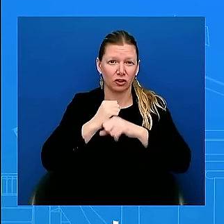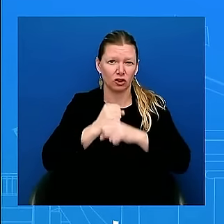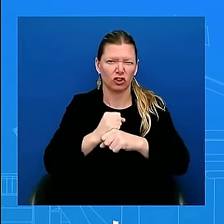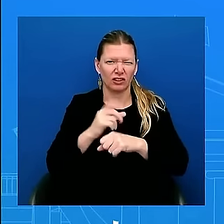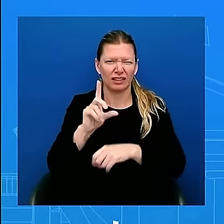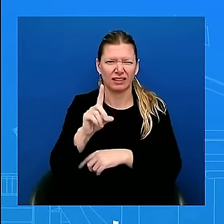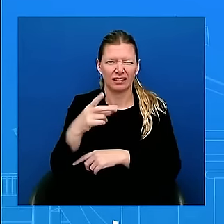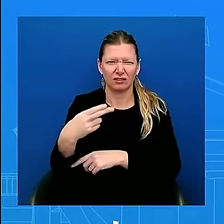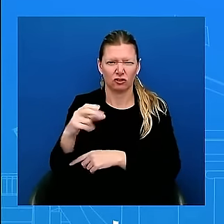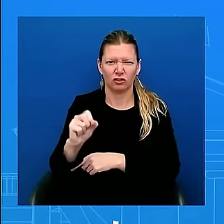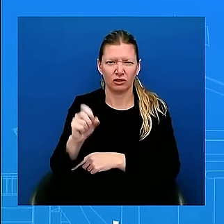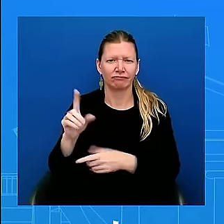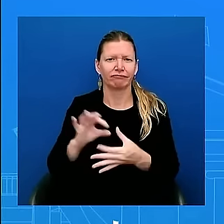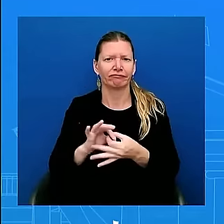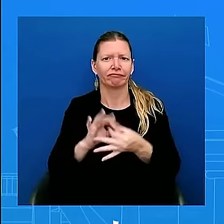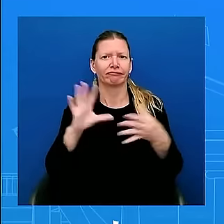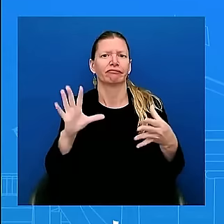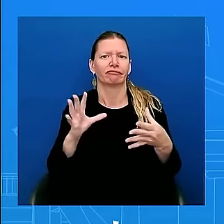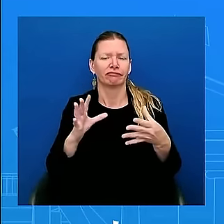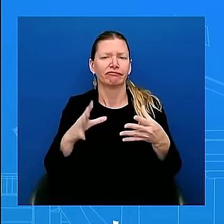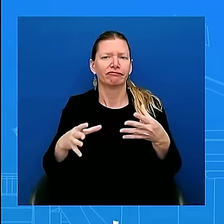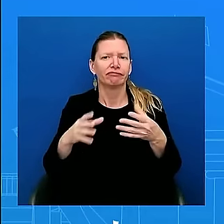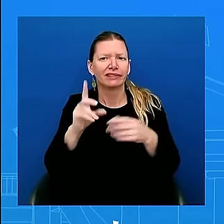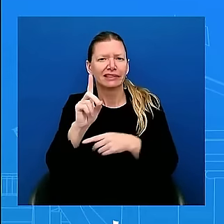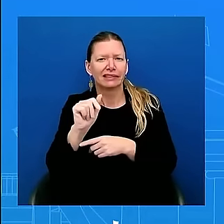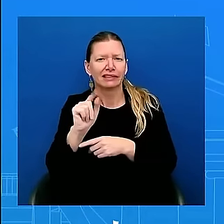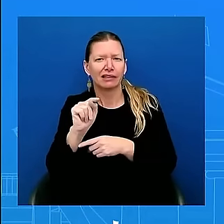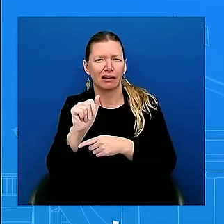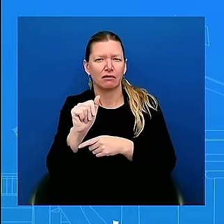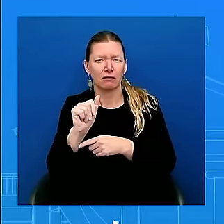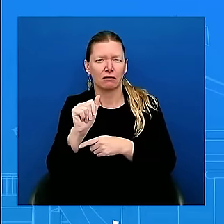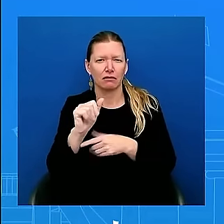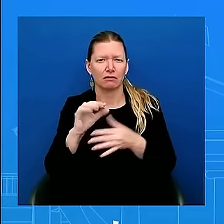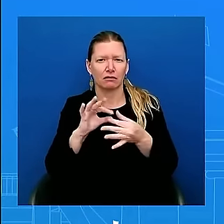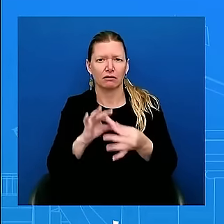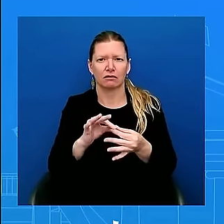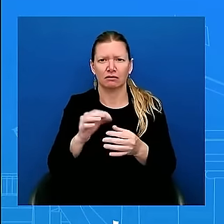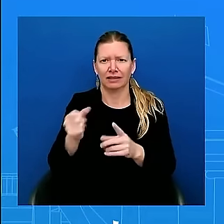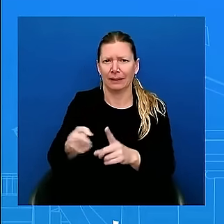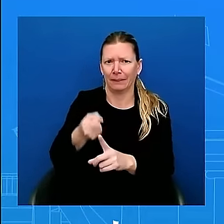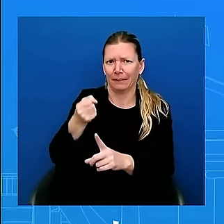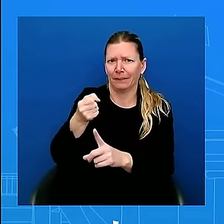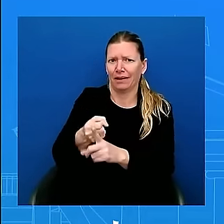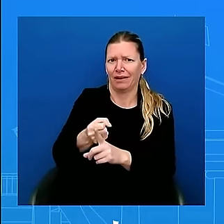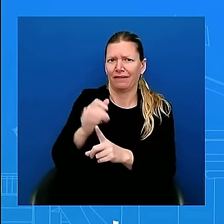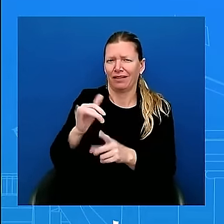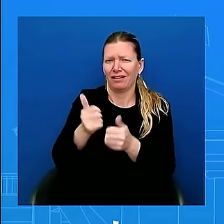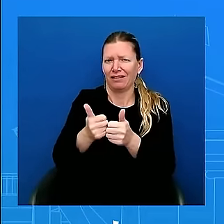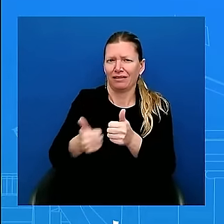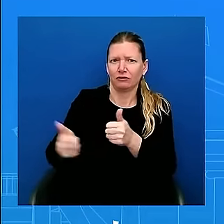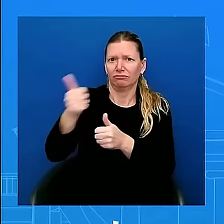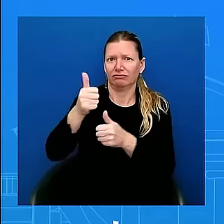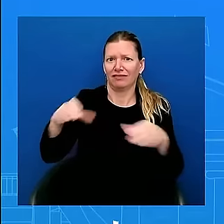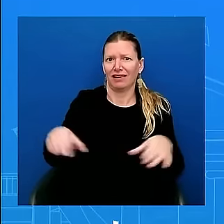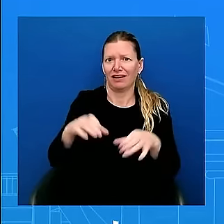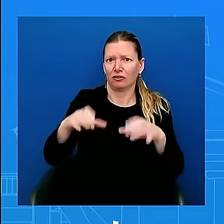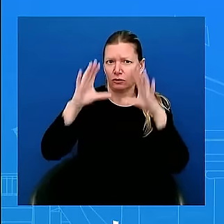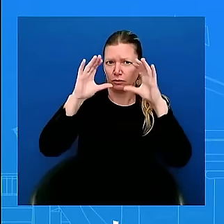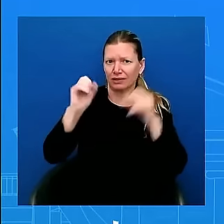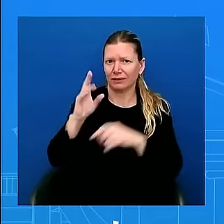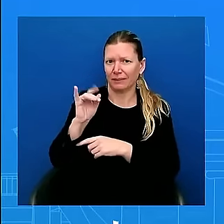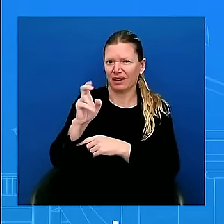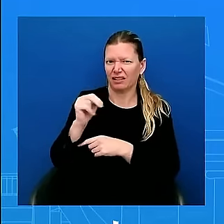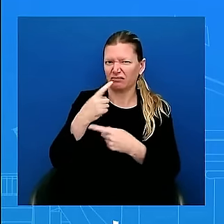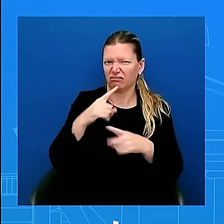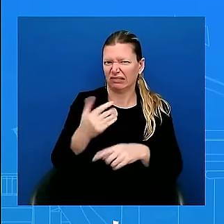executive action President Biden announced on June 4th. Since then, encounters at the border